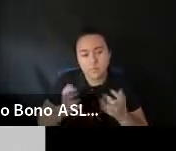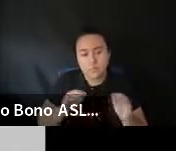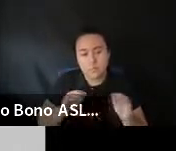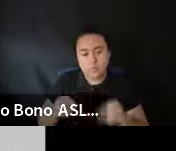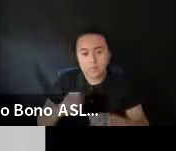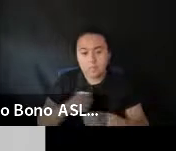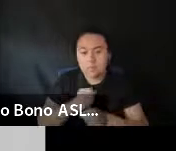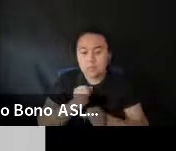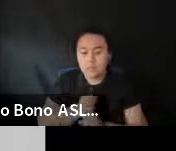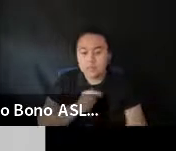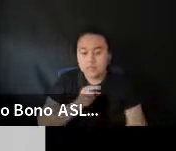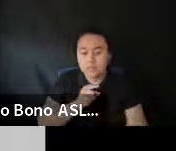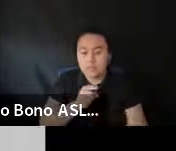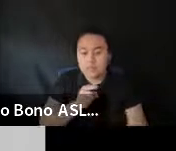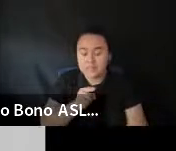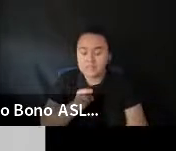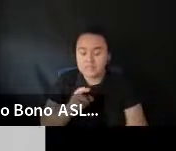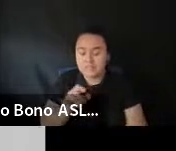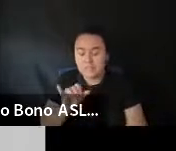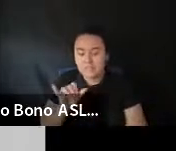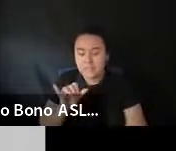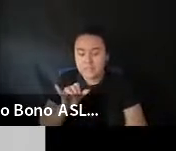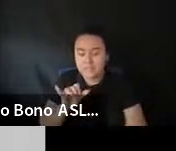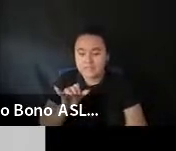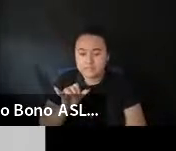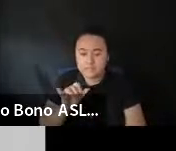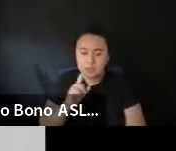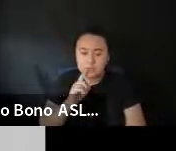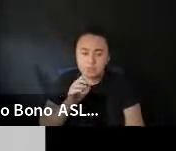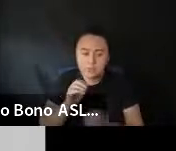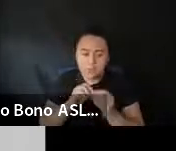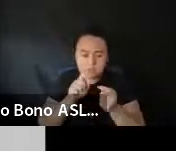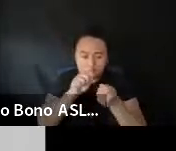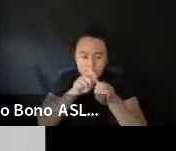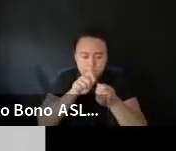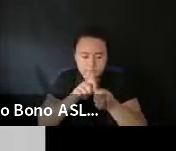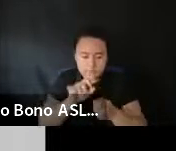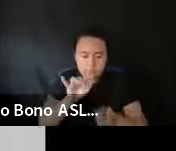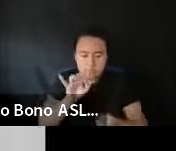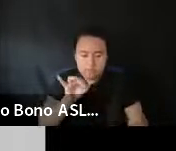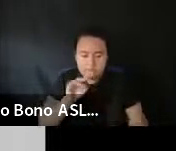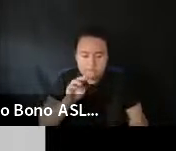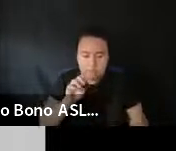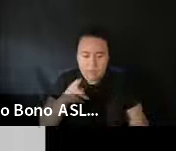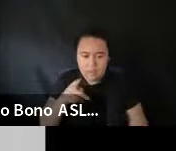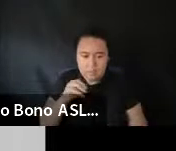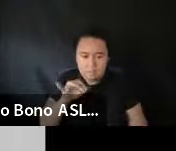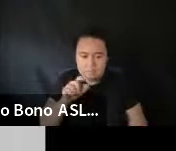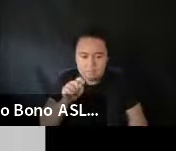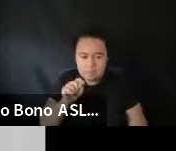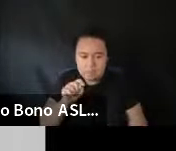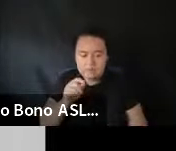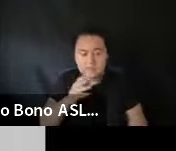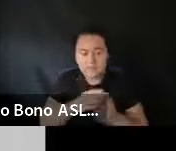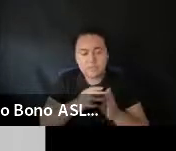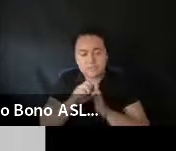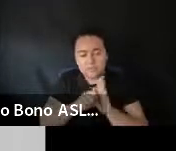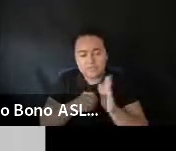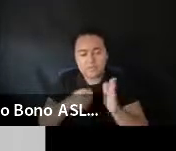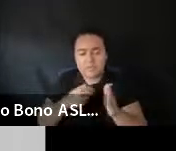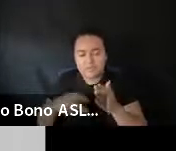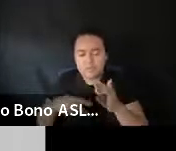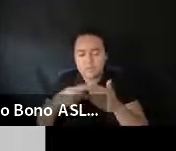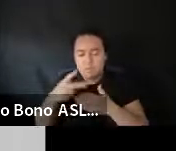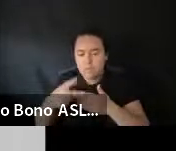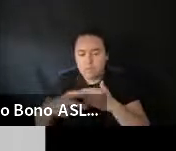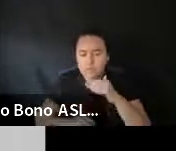sort of the. The. The. The. The fine print. That you should be looking at. Um. Because some states have a program cap. Illinois